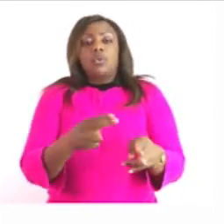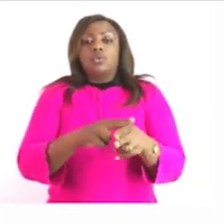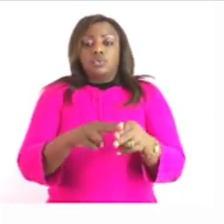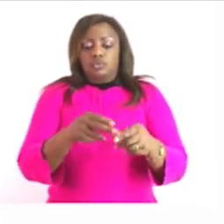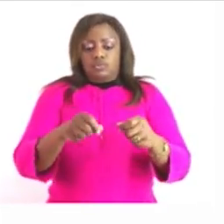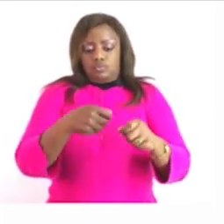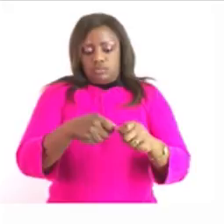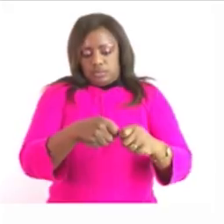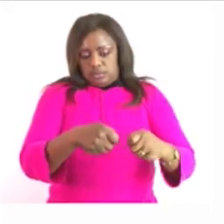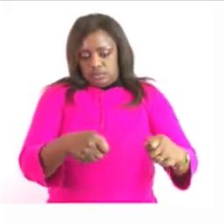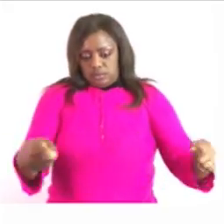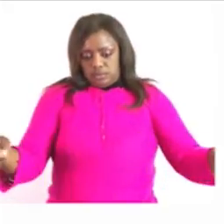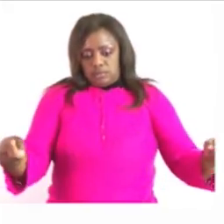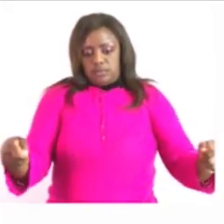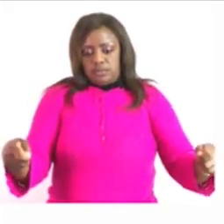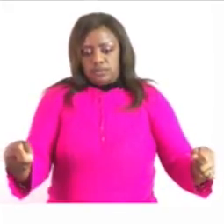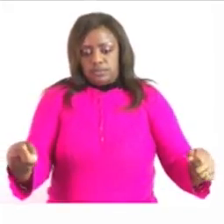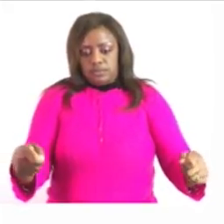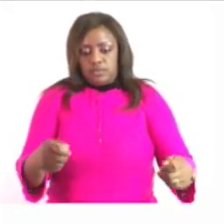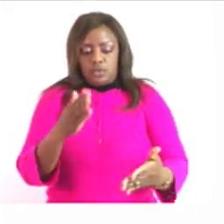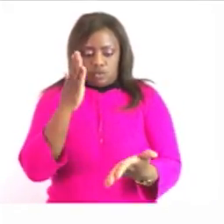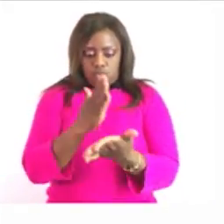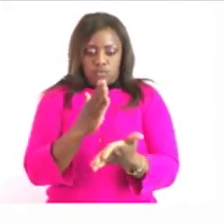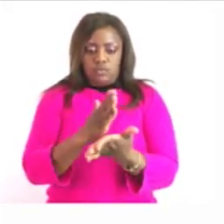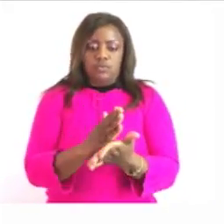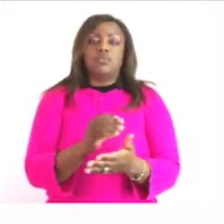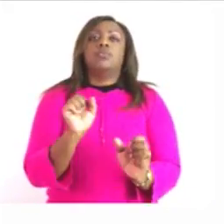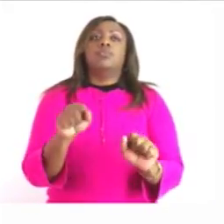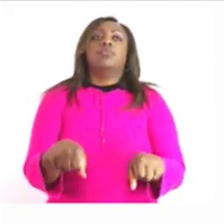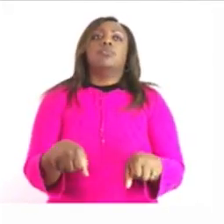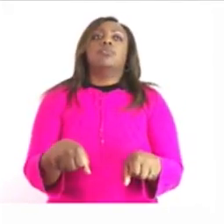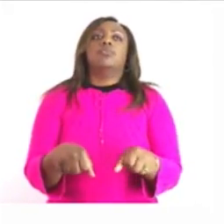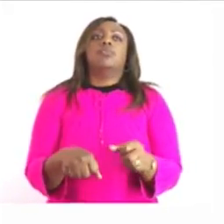estimate you have to make use of the the bigger number